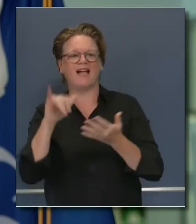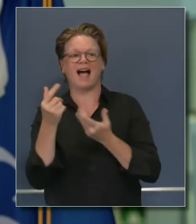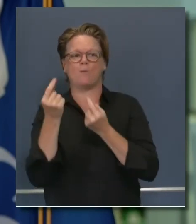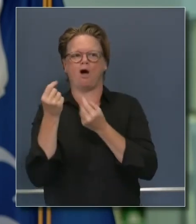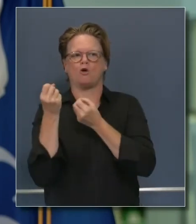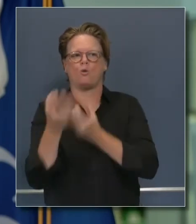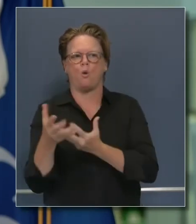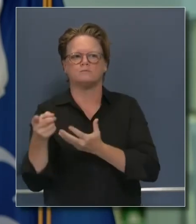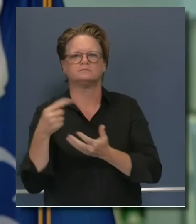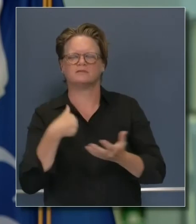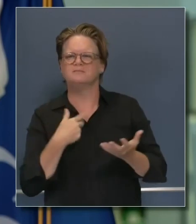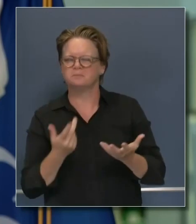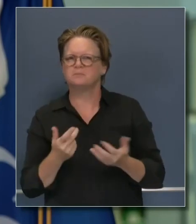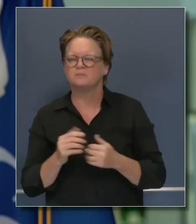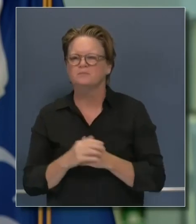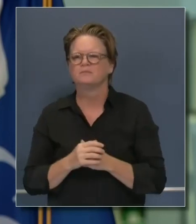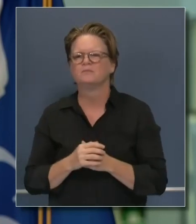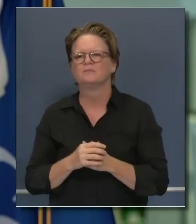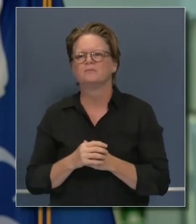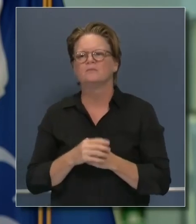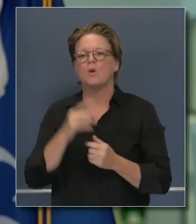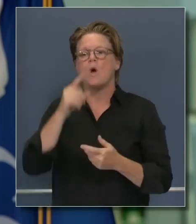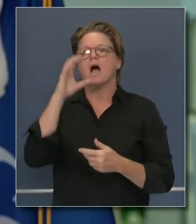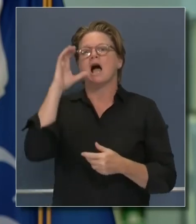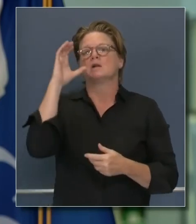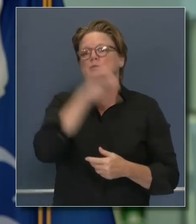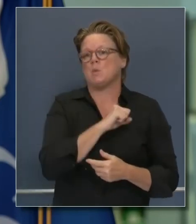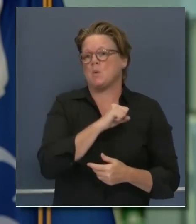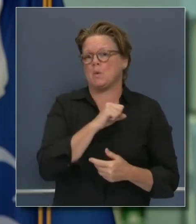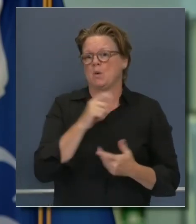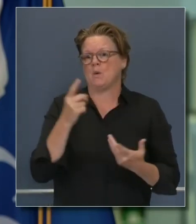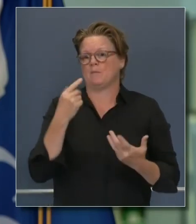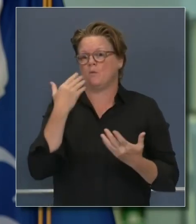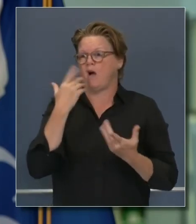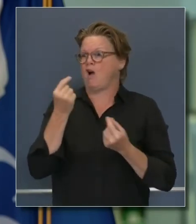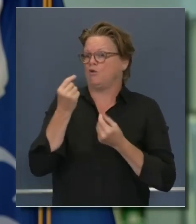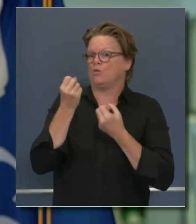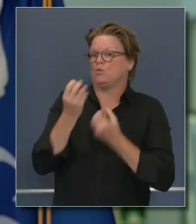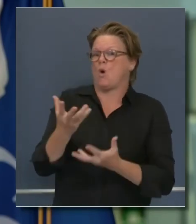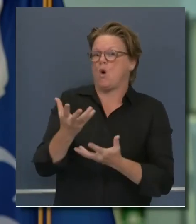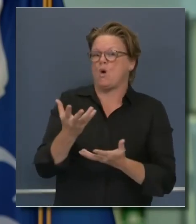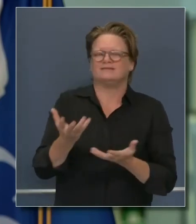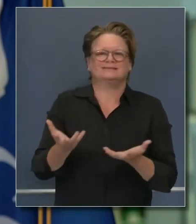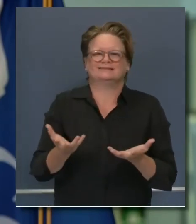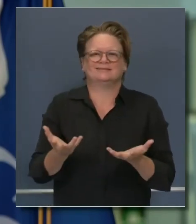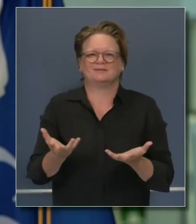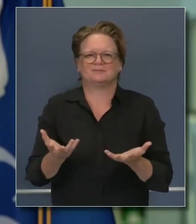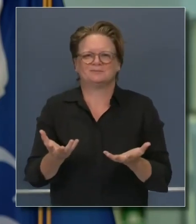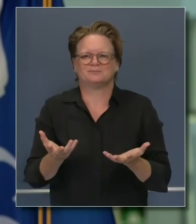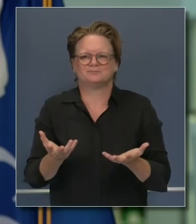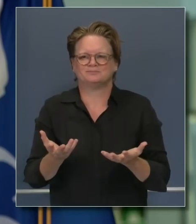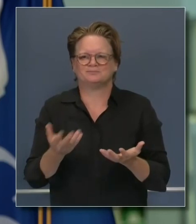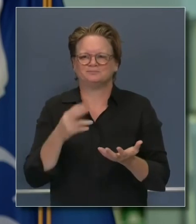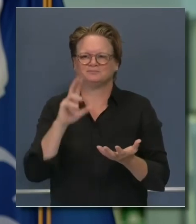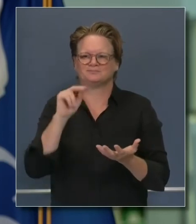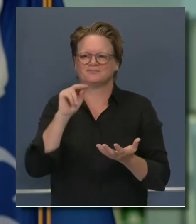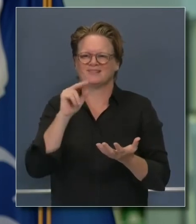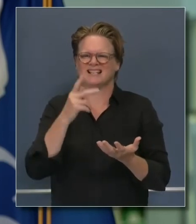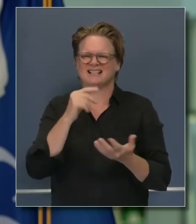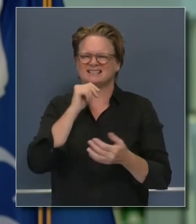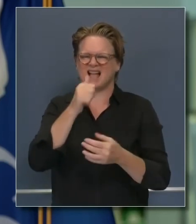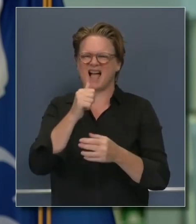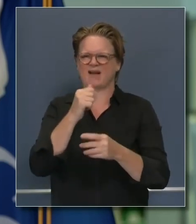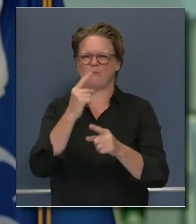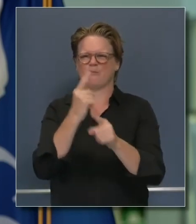For any of us to assert that they know exactly the cause of each and every fire, I think that is very misleading at this stage.